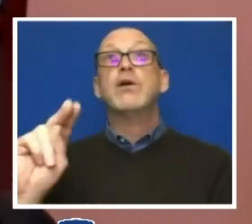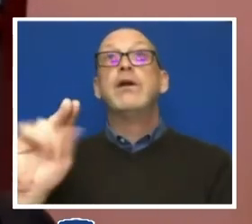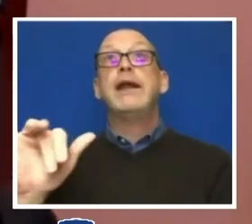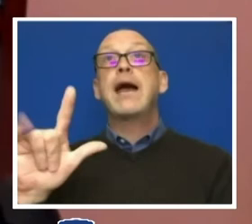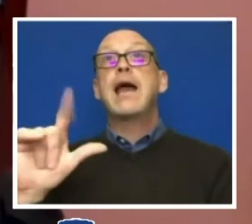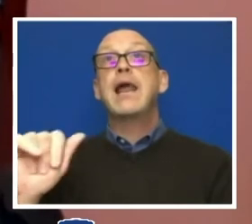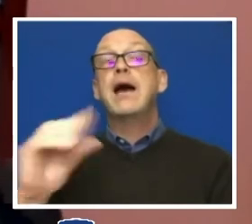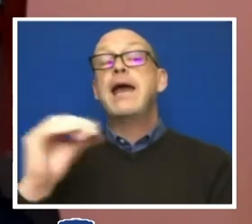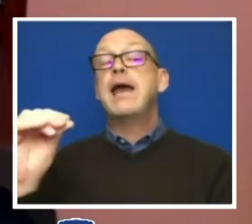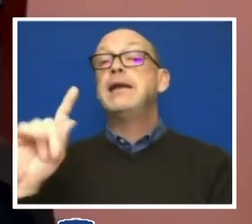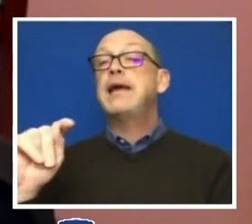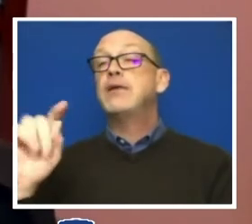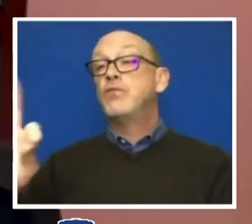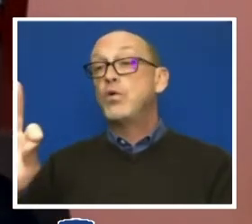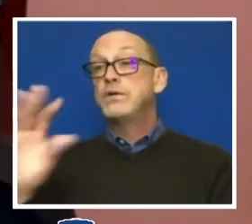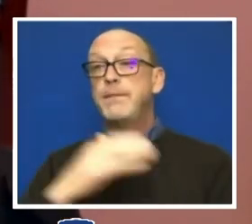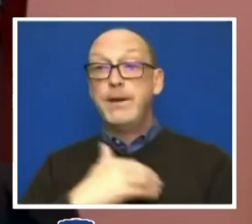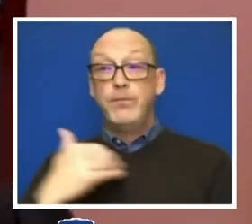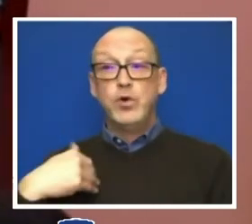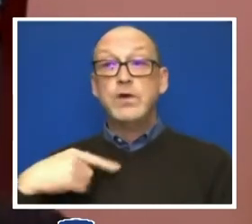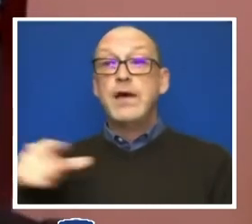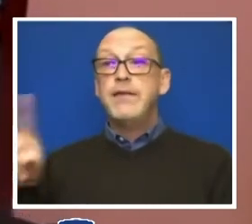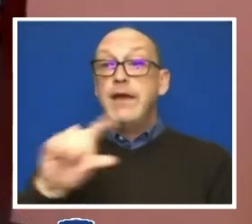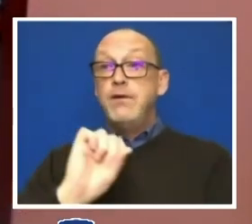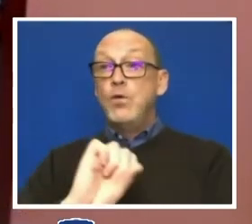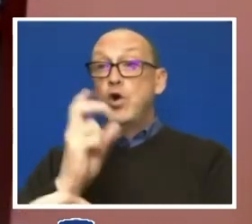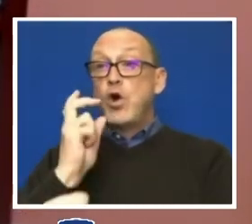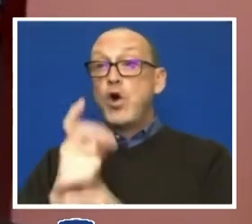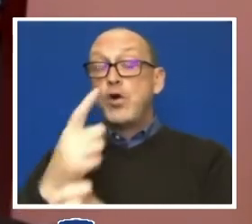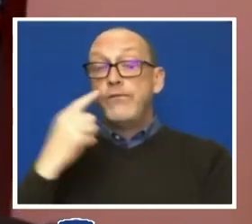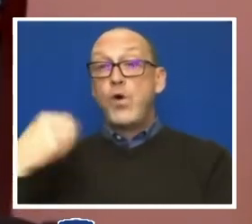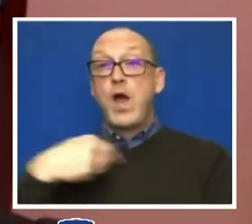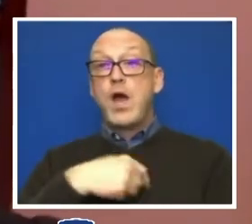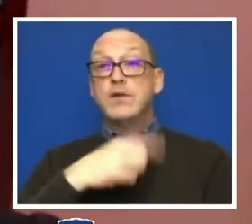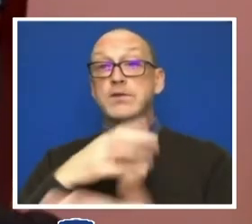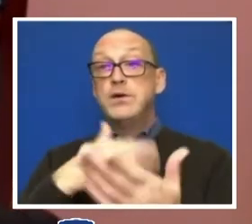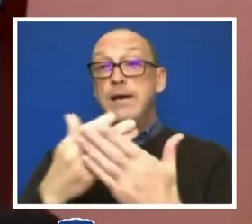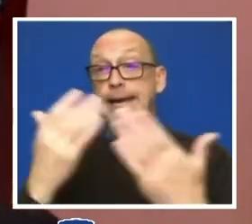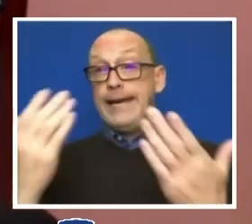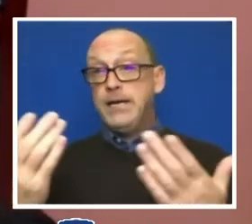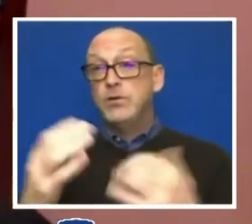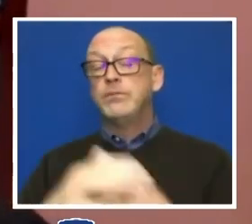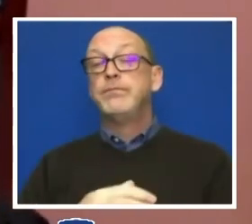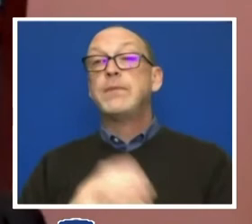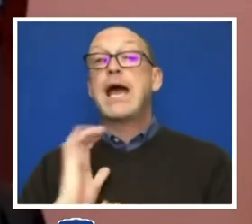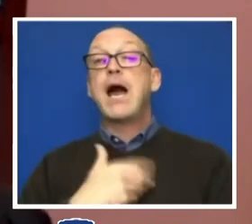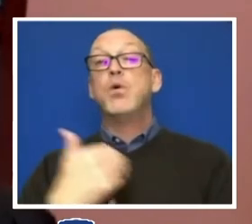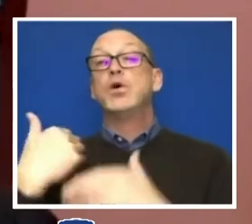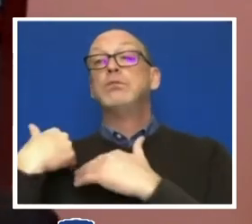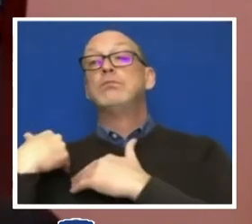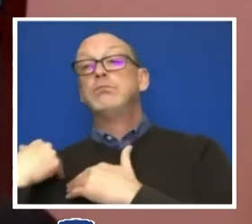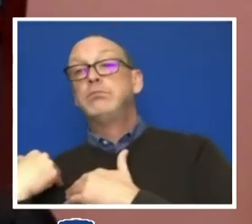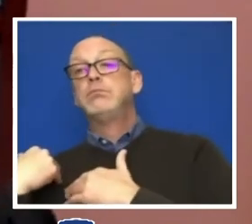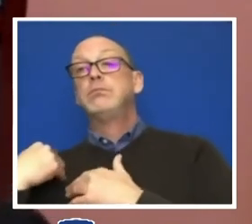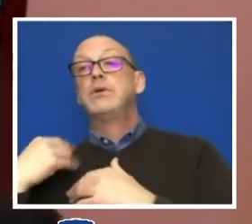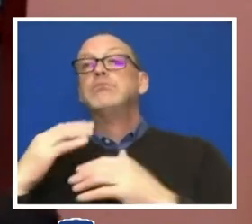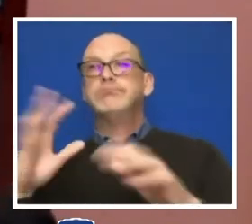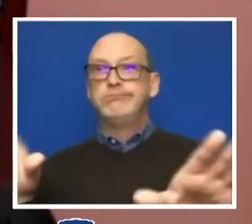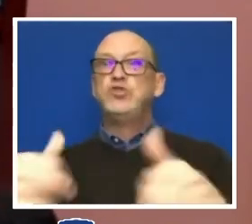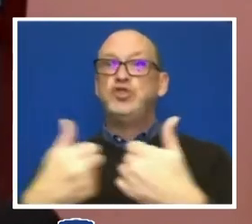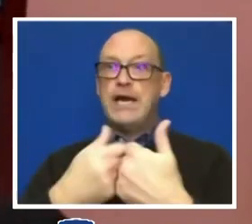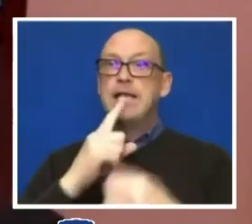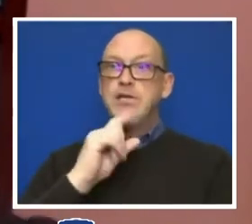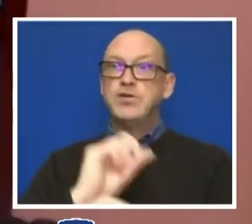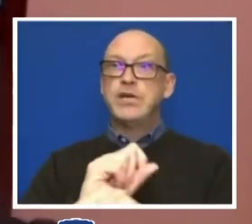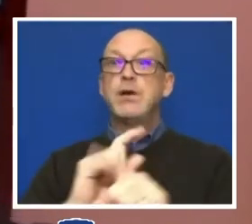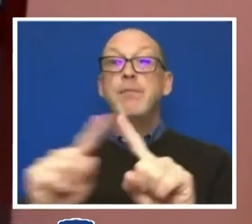members who worked very hard for us to get here. Our charge was challenging, but